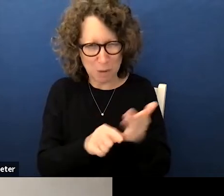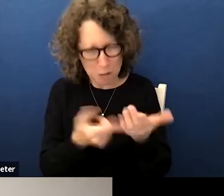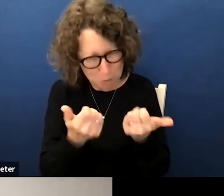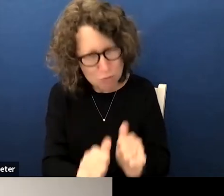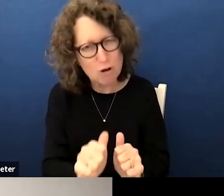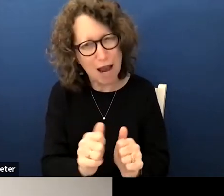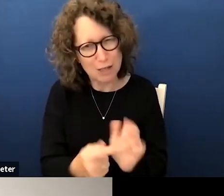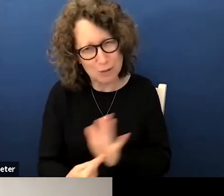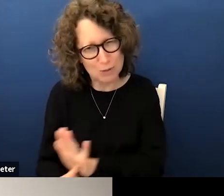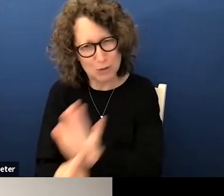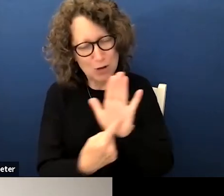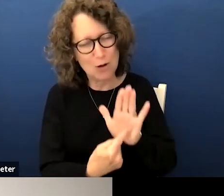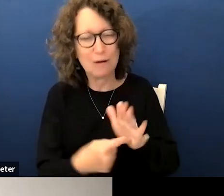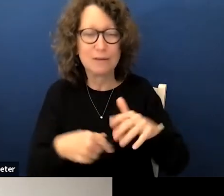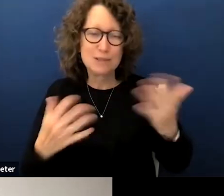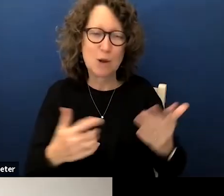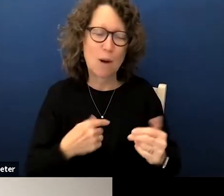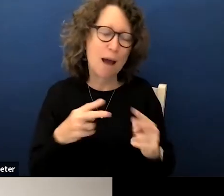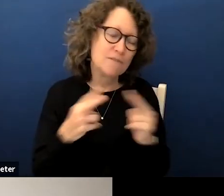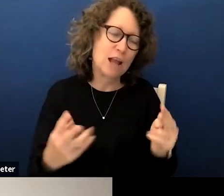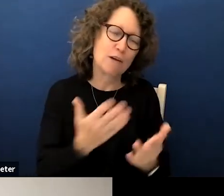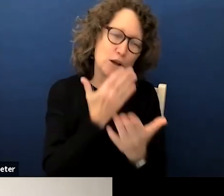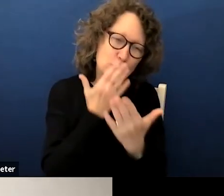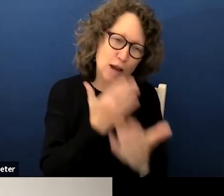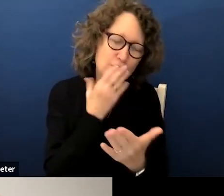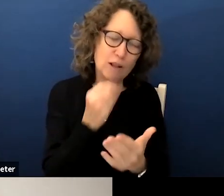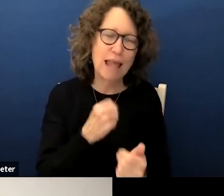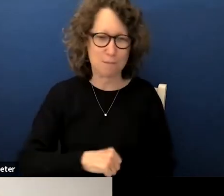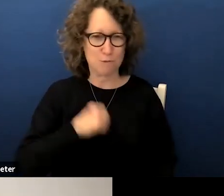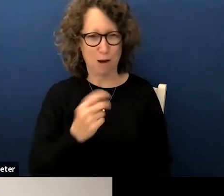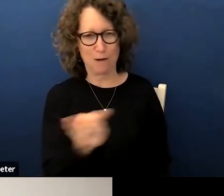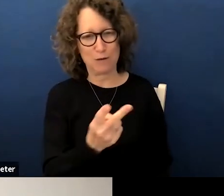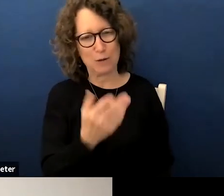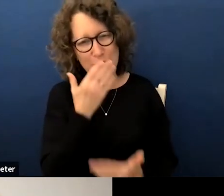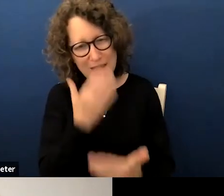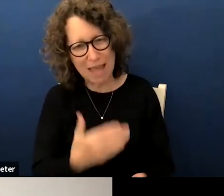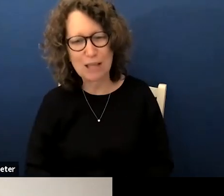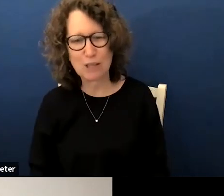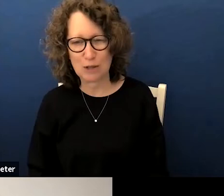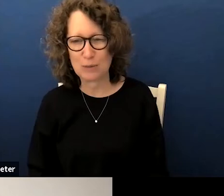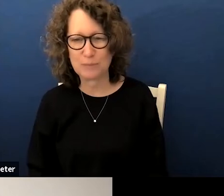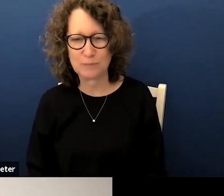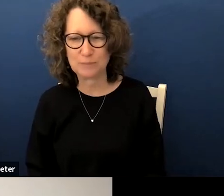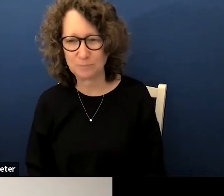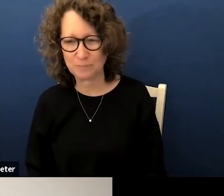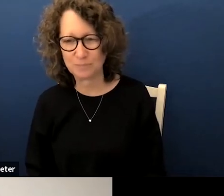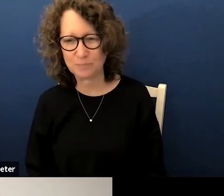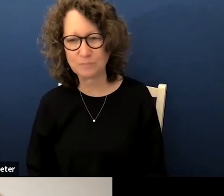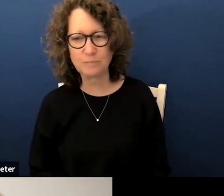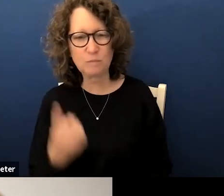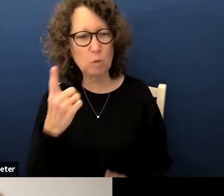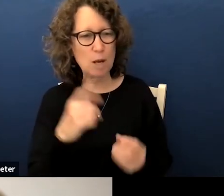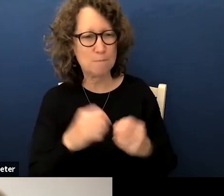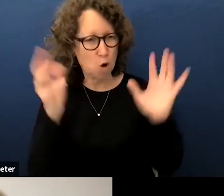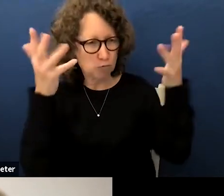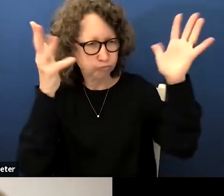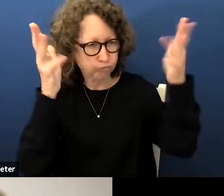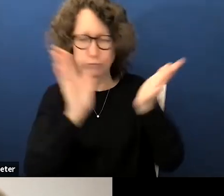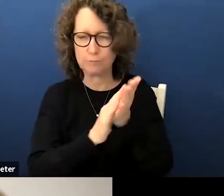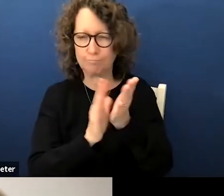trying to portray so i'm very grateful and so proud of you thank you one more round of applause